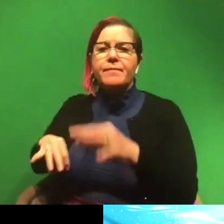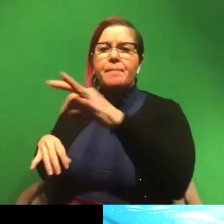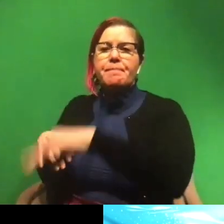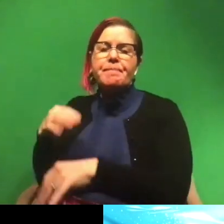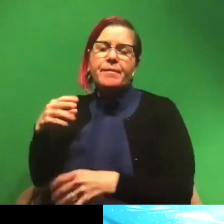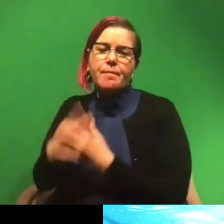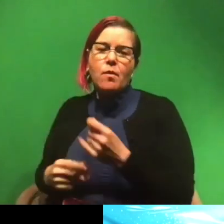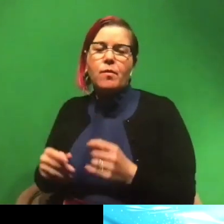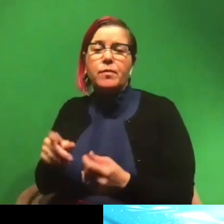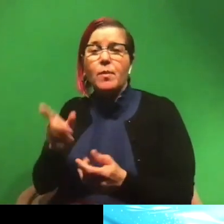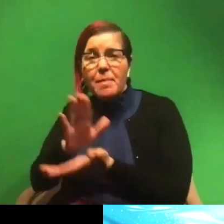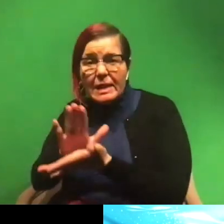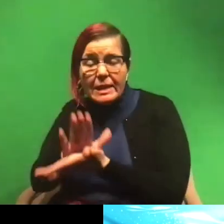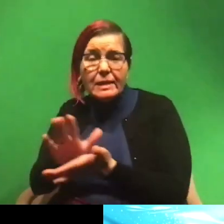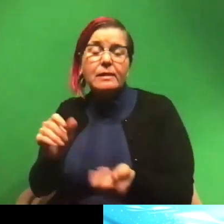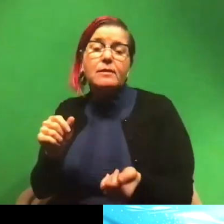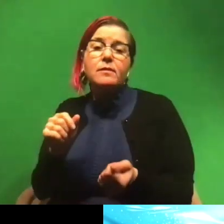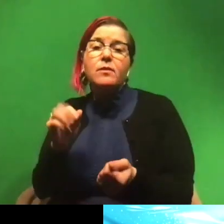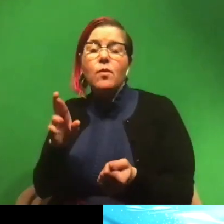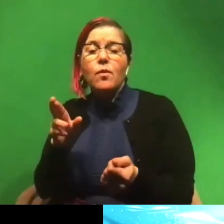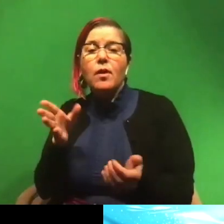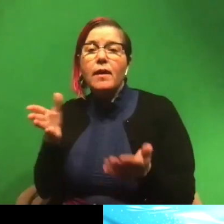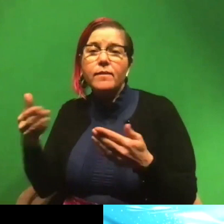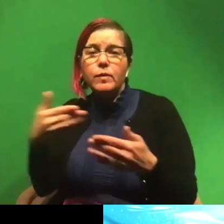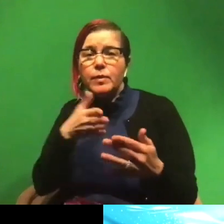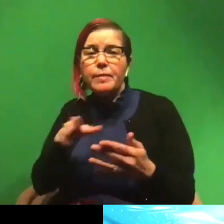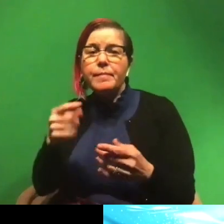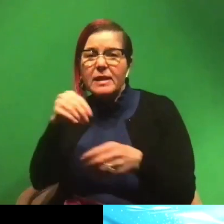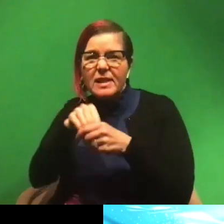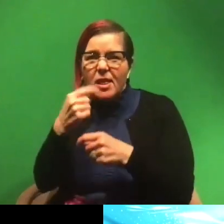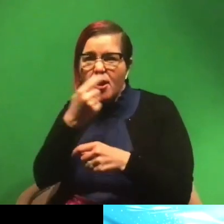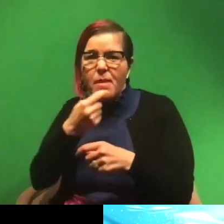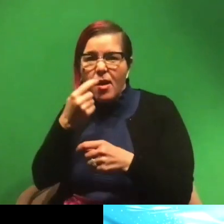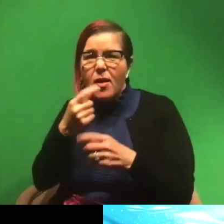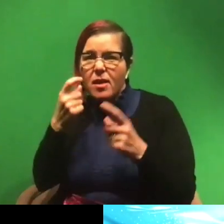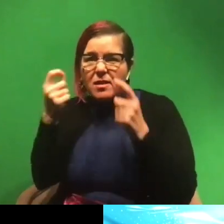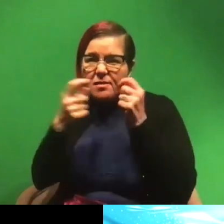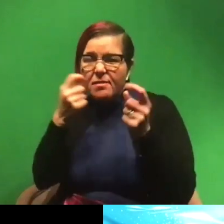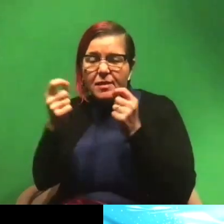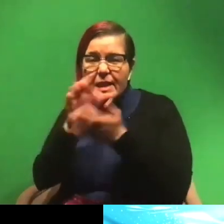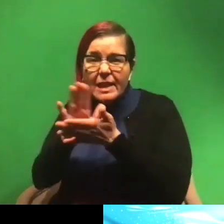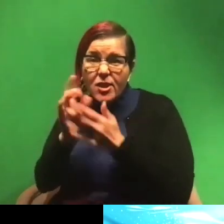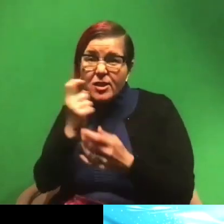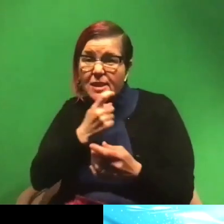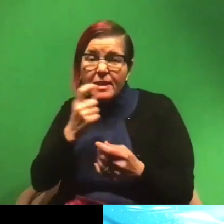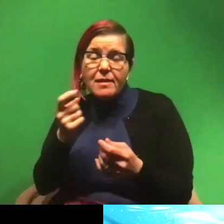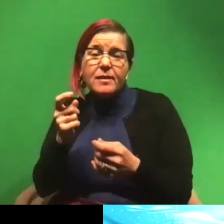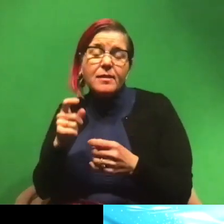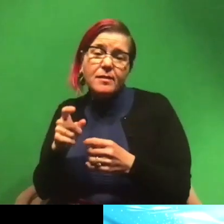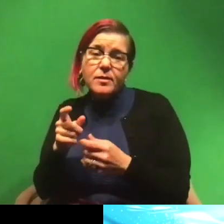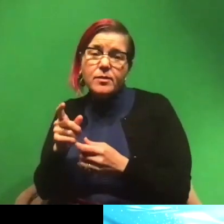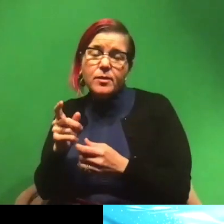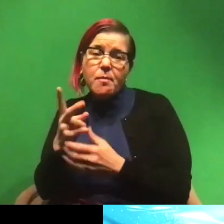clean them off or will swim in their, their mouths and kind of like pick stuff out and all kinds of things like that.